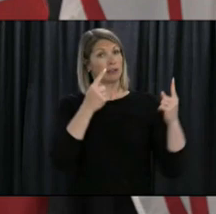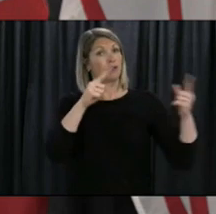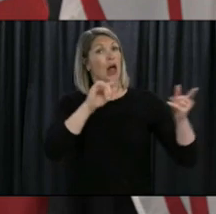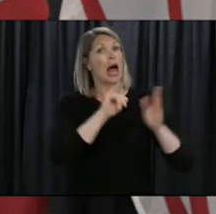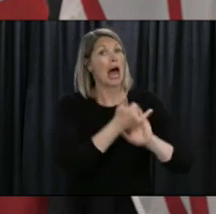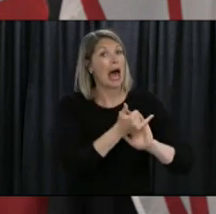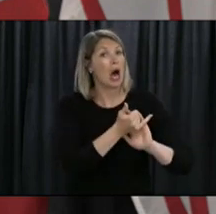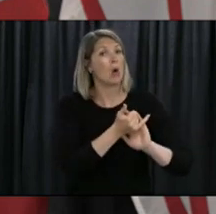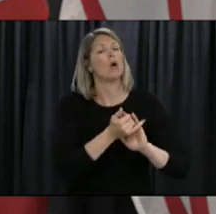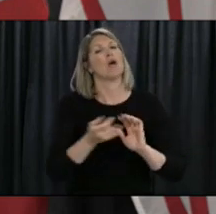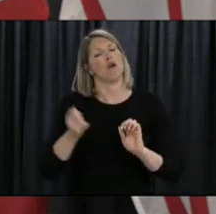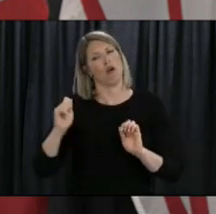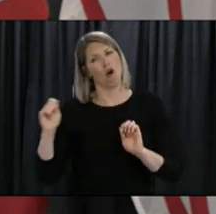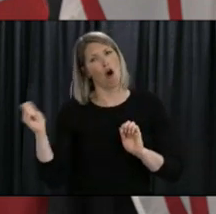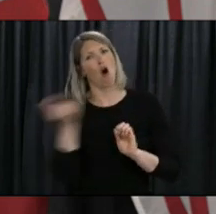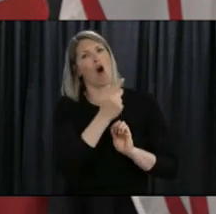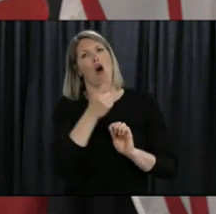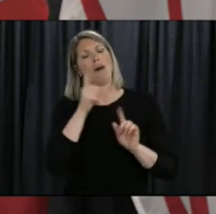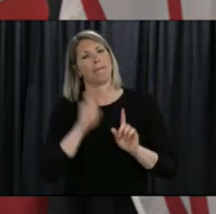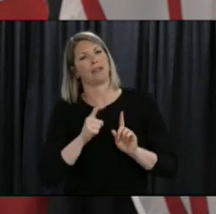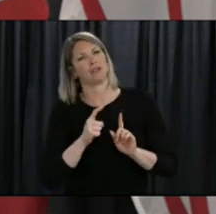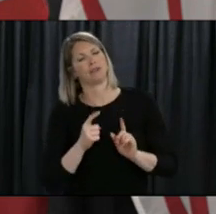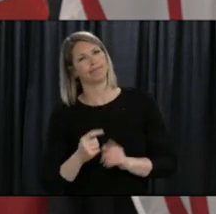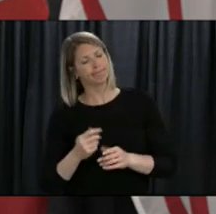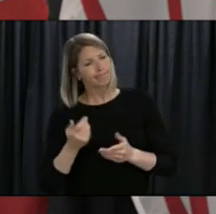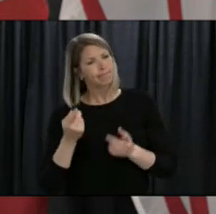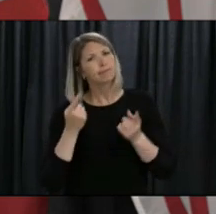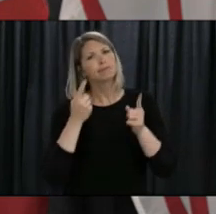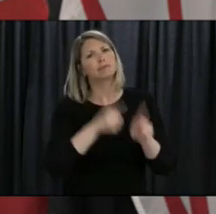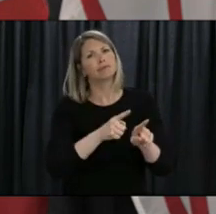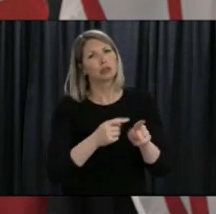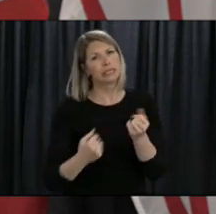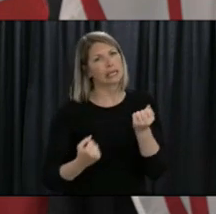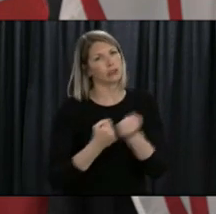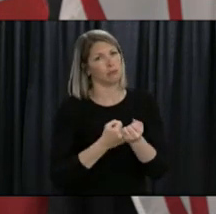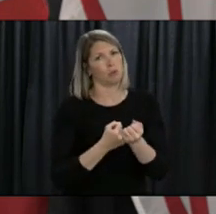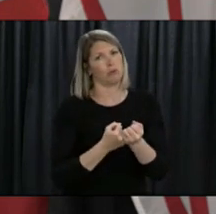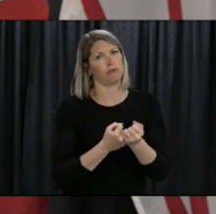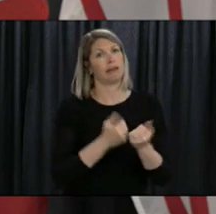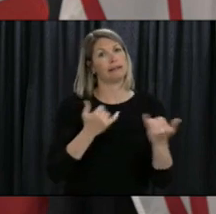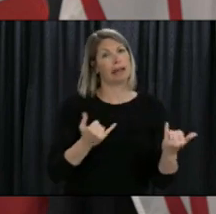listening again today. I will now pass it over to the minister for today's comments.